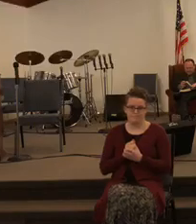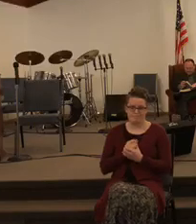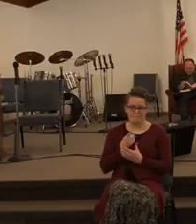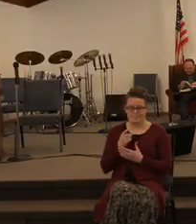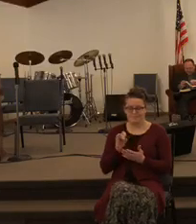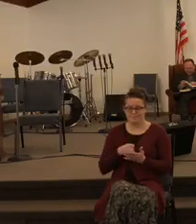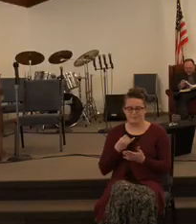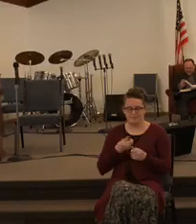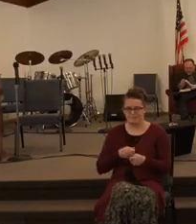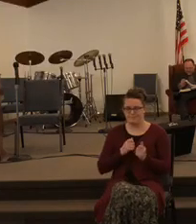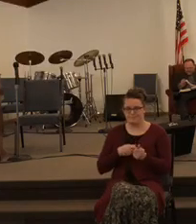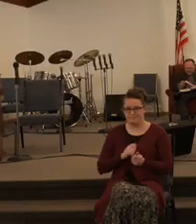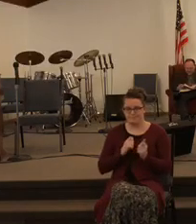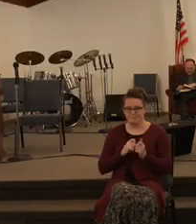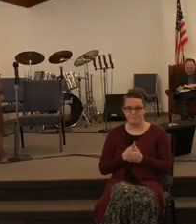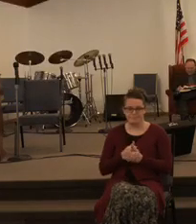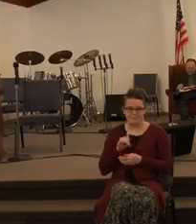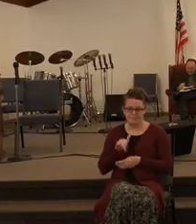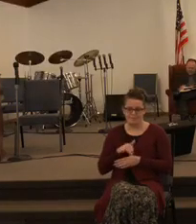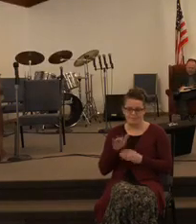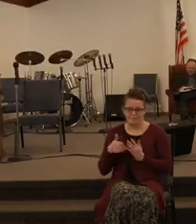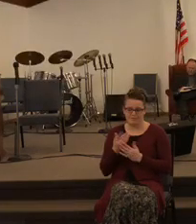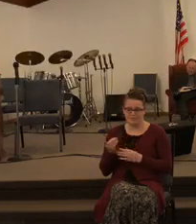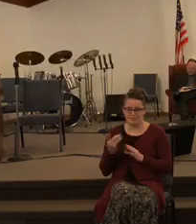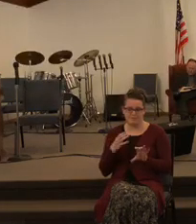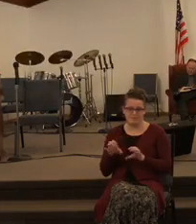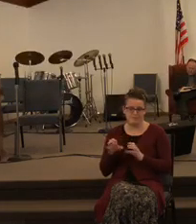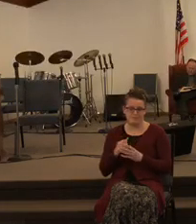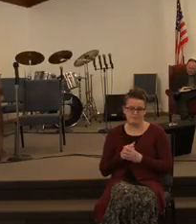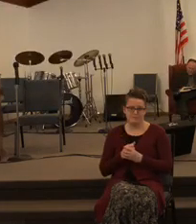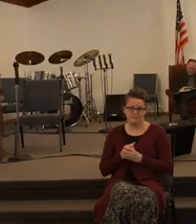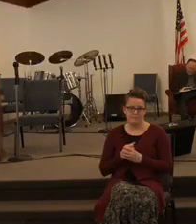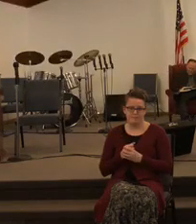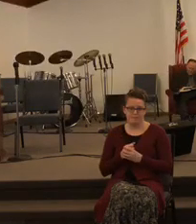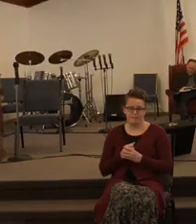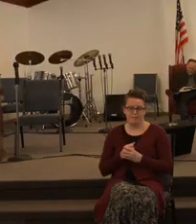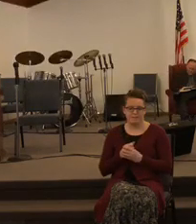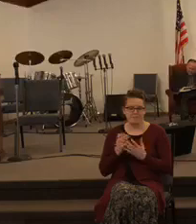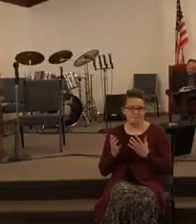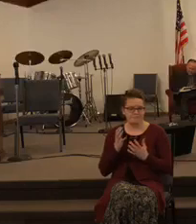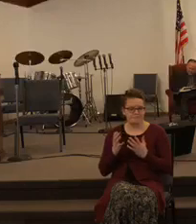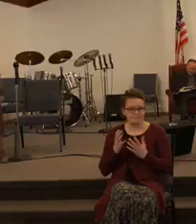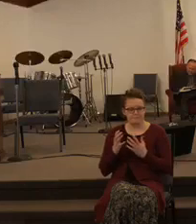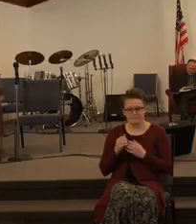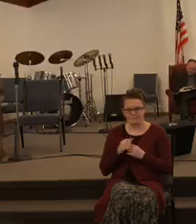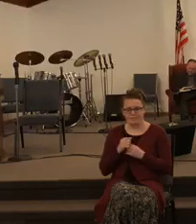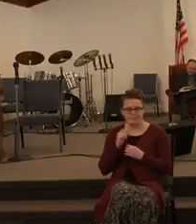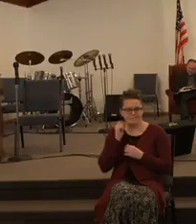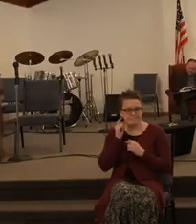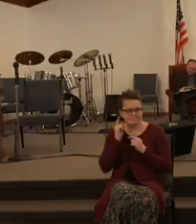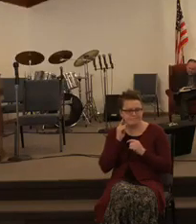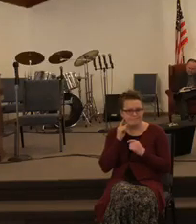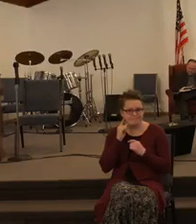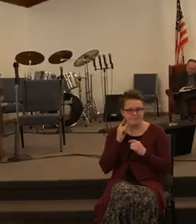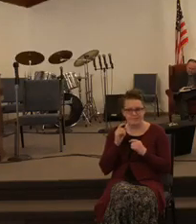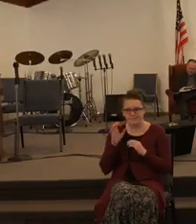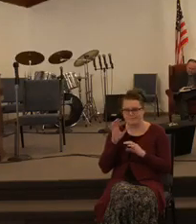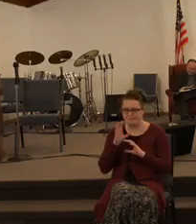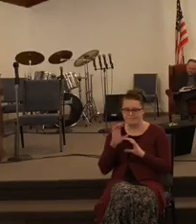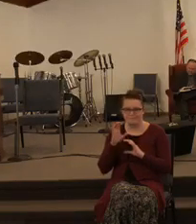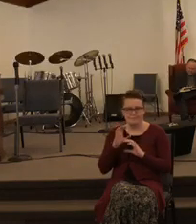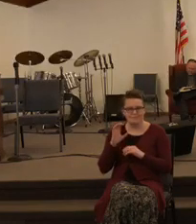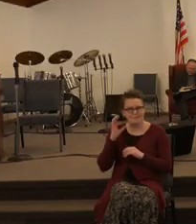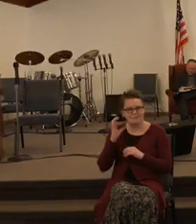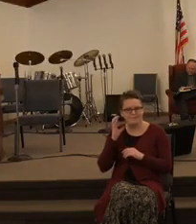just dig the ditches as absurd as it's seen in a time where they were